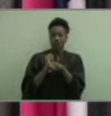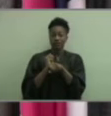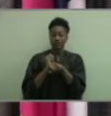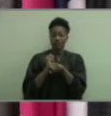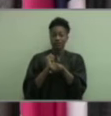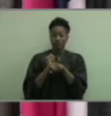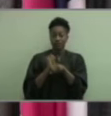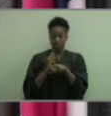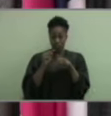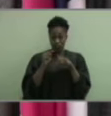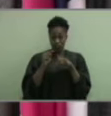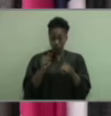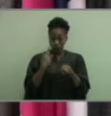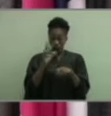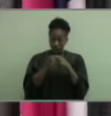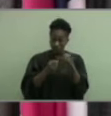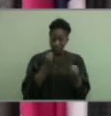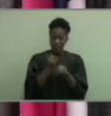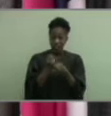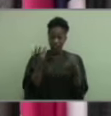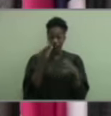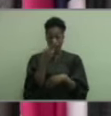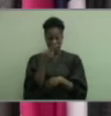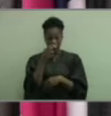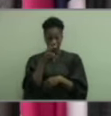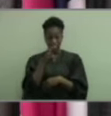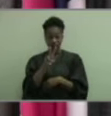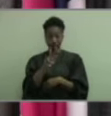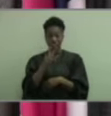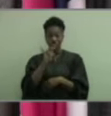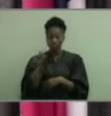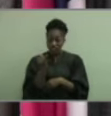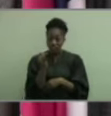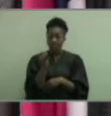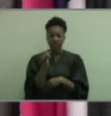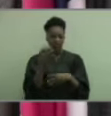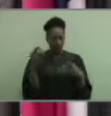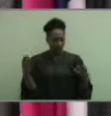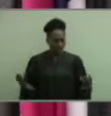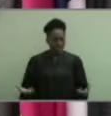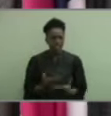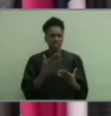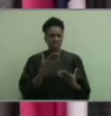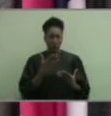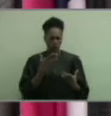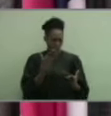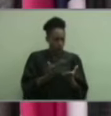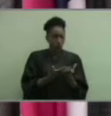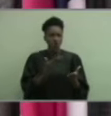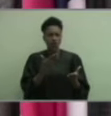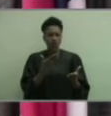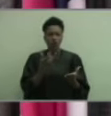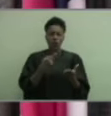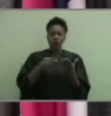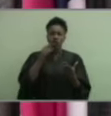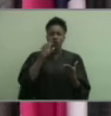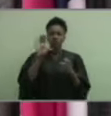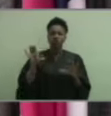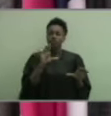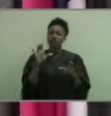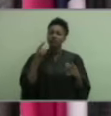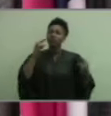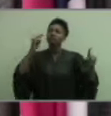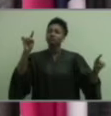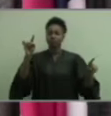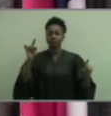during your years at HVJ is here, and we are so proud to be sharing this moment this morning with you and your family